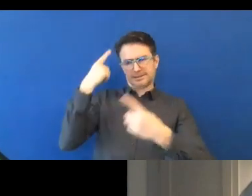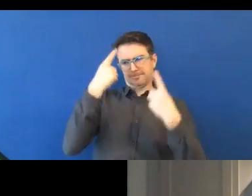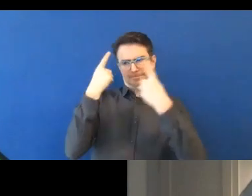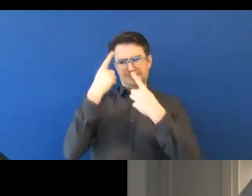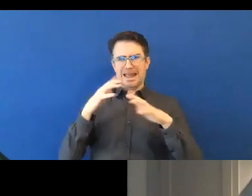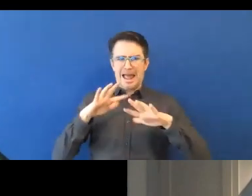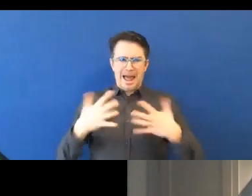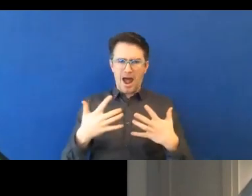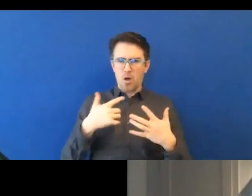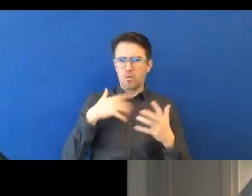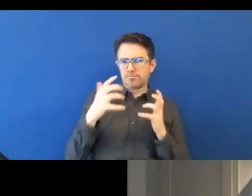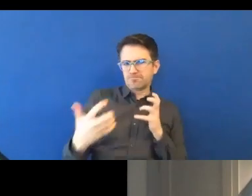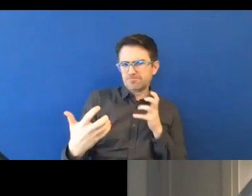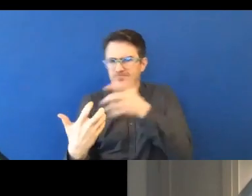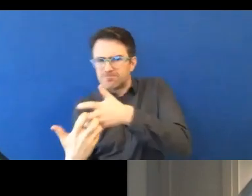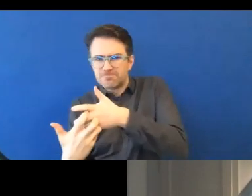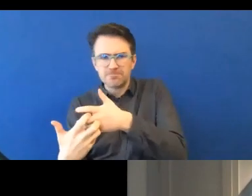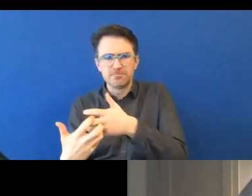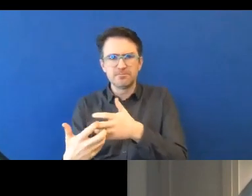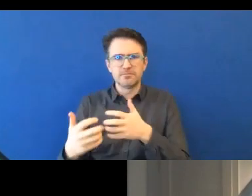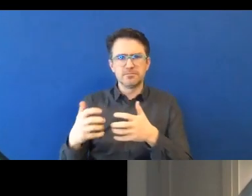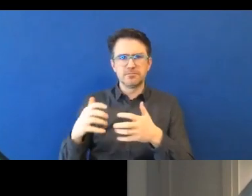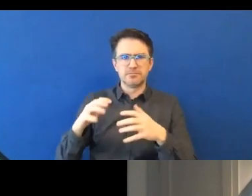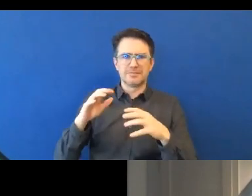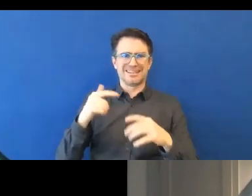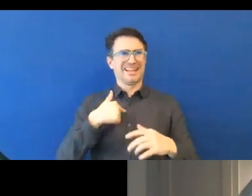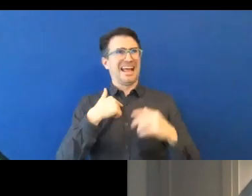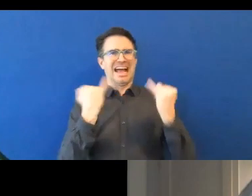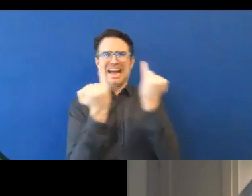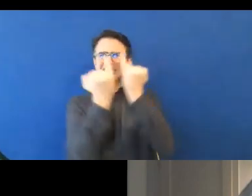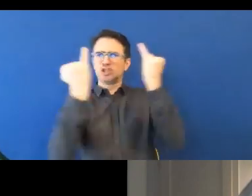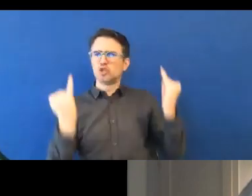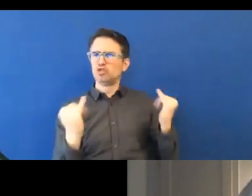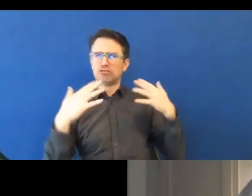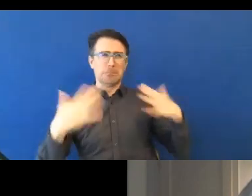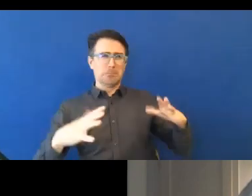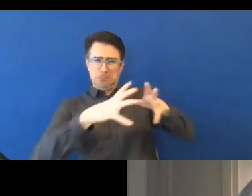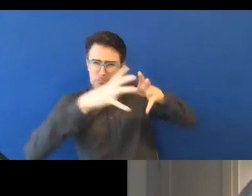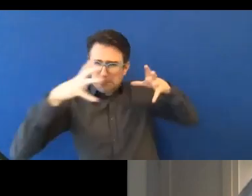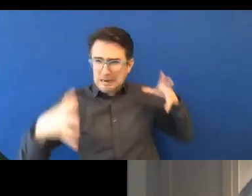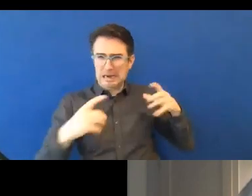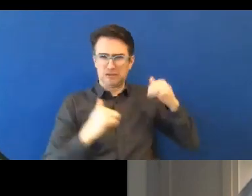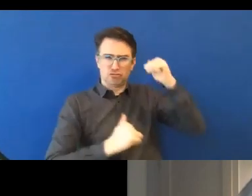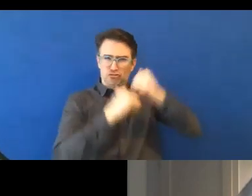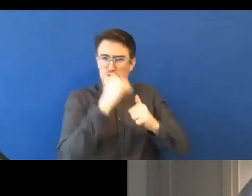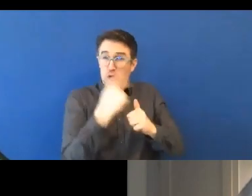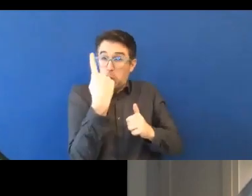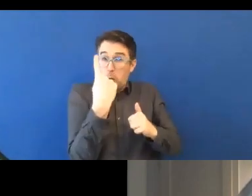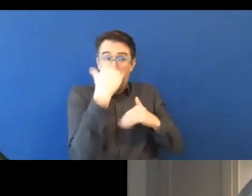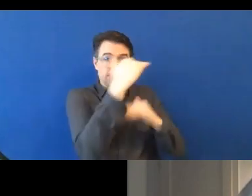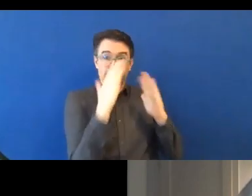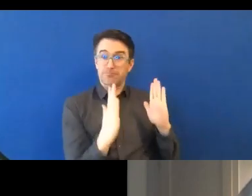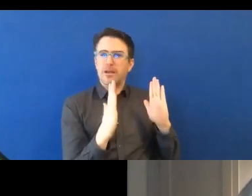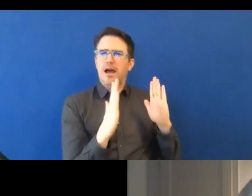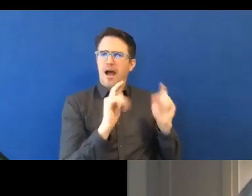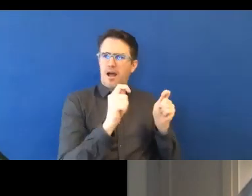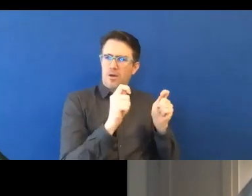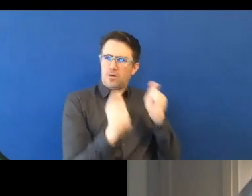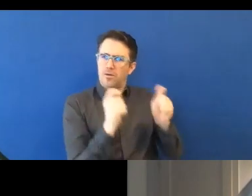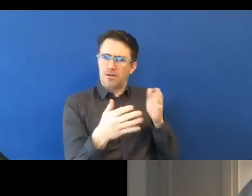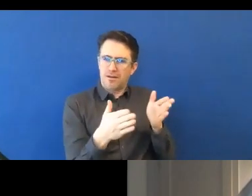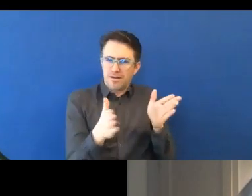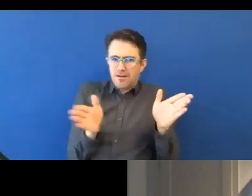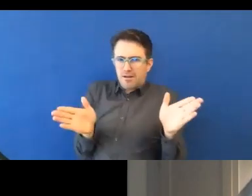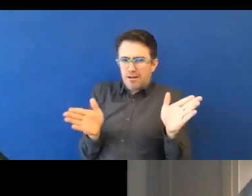neurominorities find hard. So for example, literacy being the only route to achievement in education, when we have